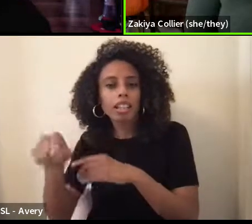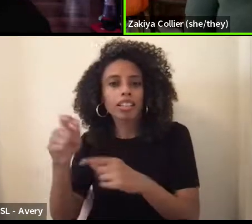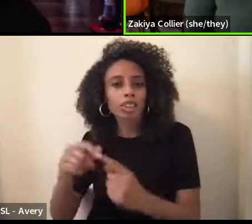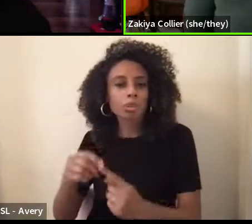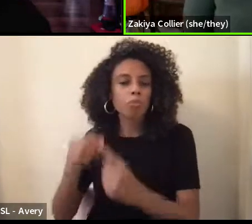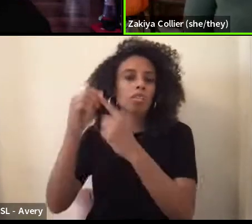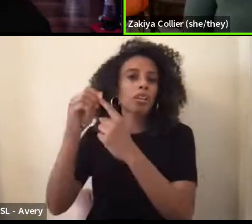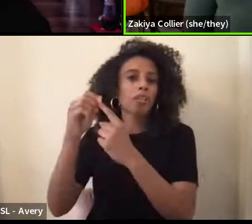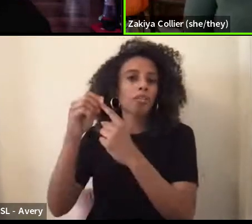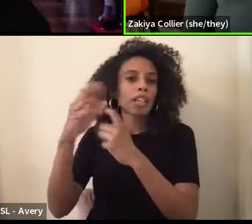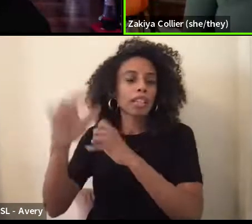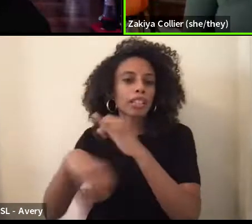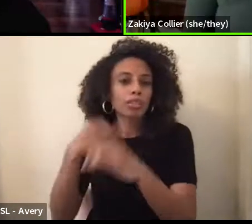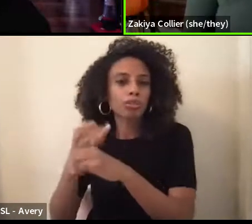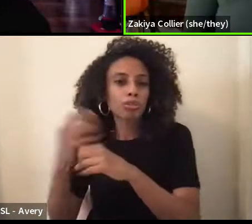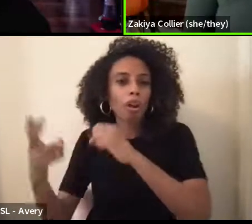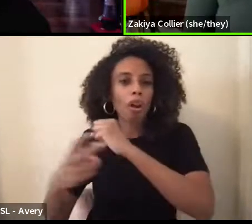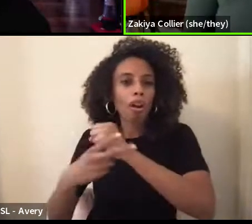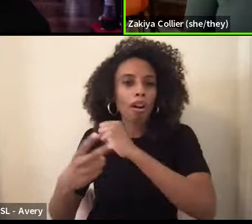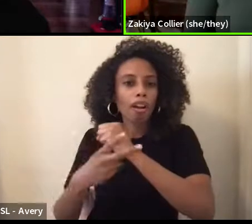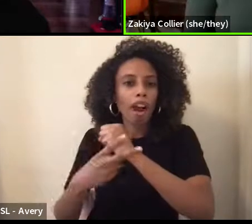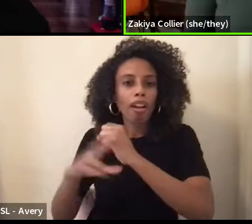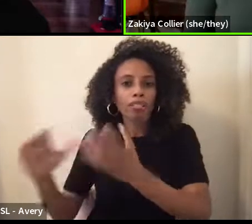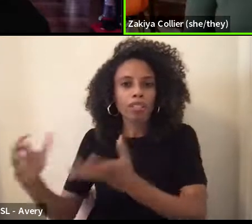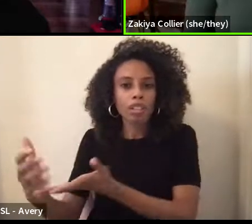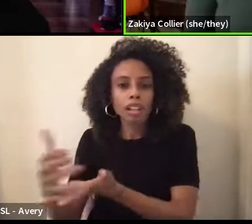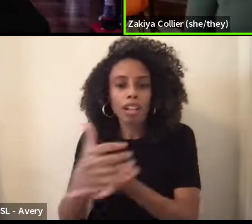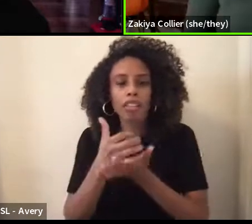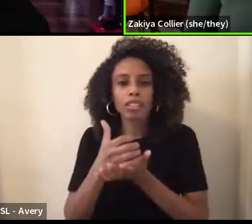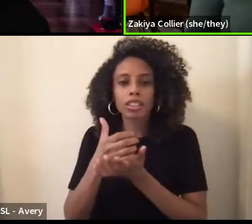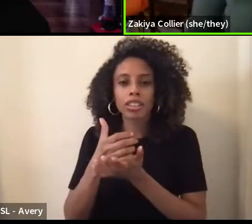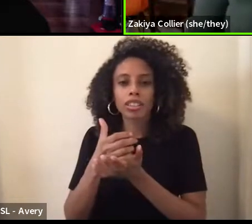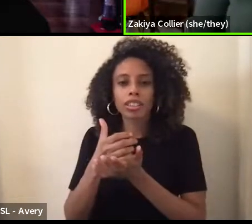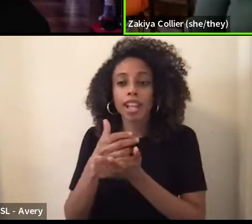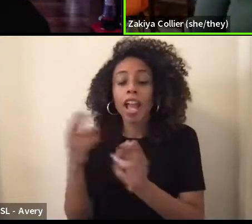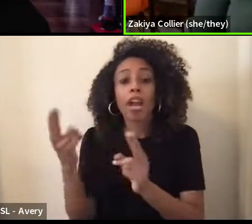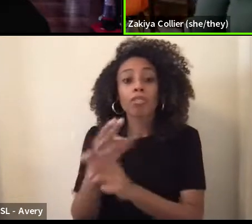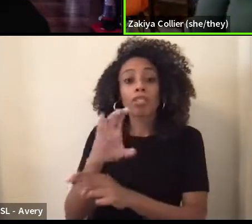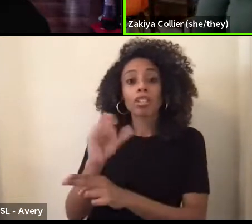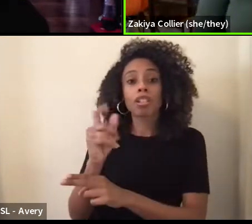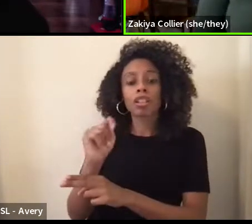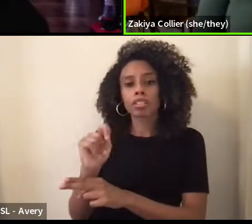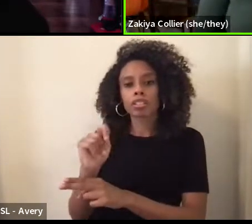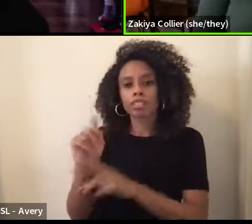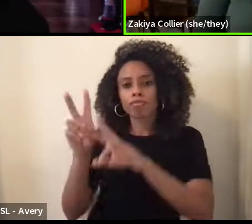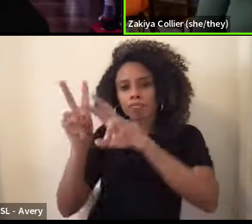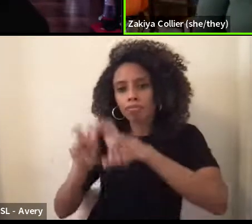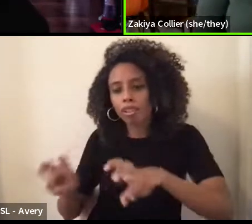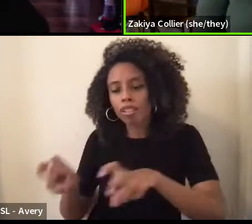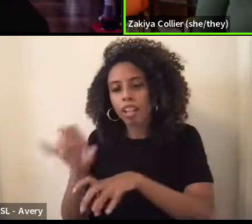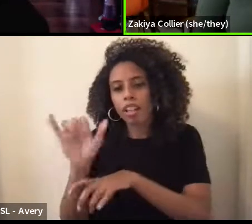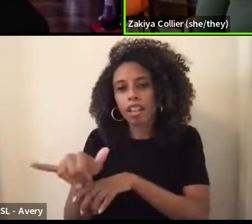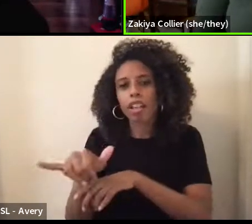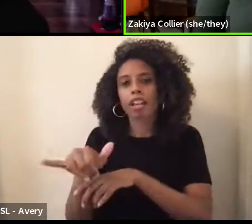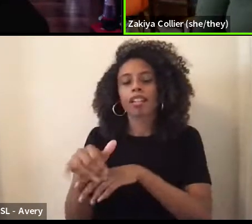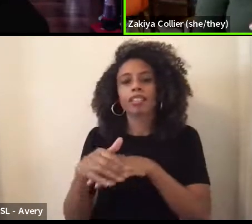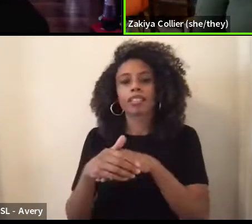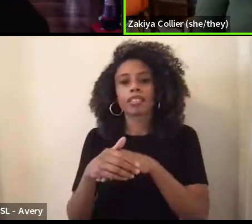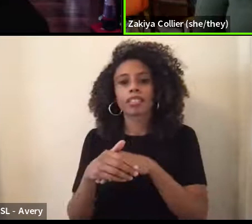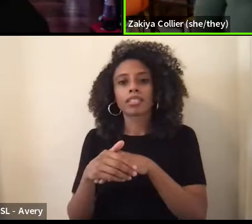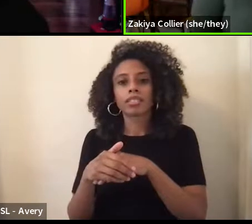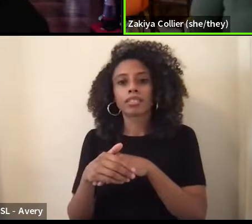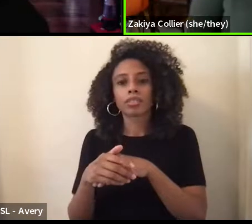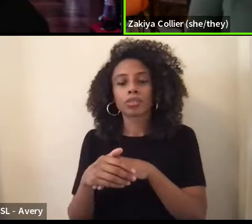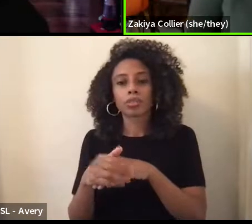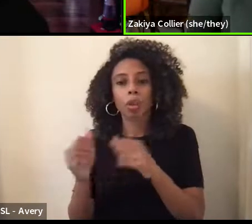archival collections and using critical race theory to do that, um, with, with the sort of methods that are already